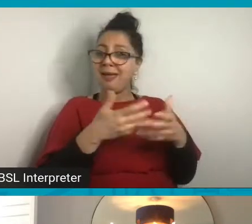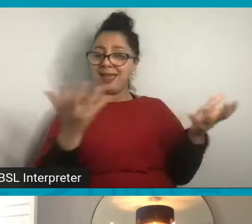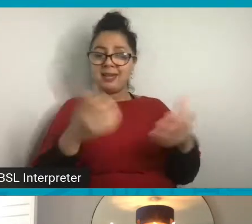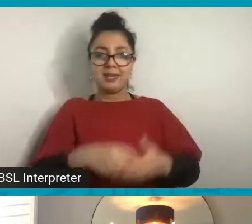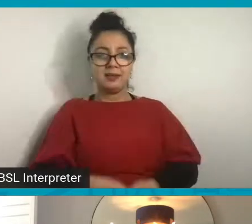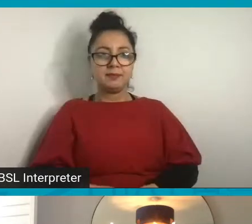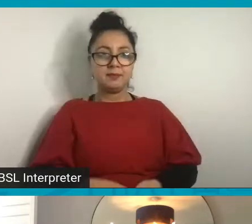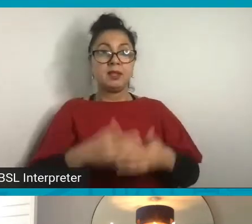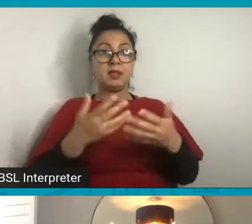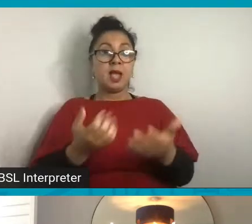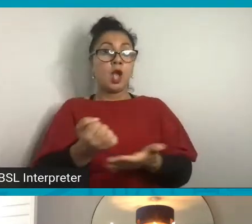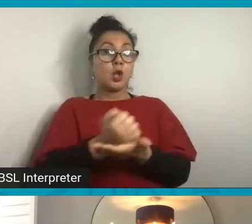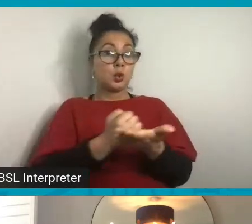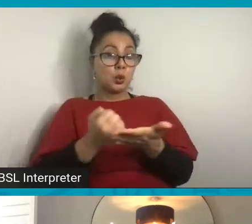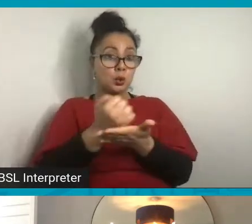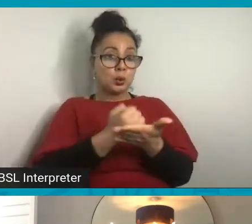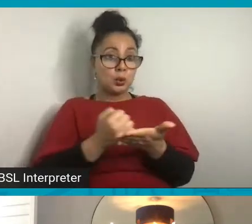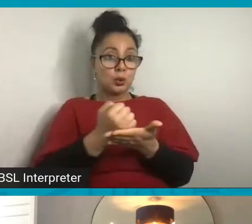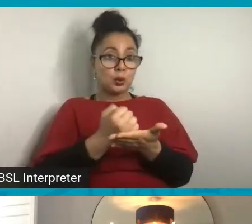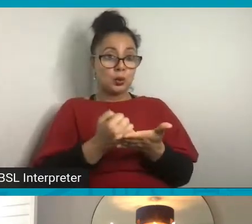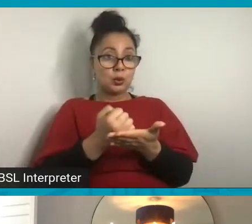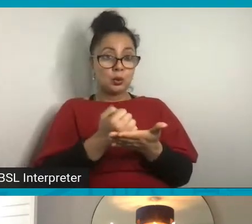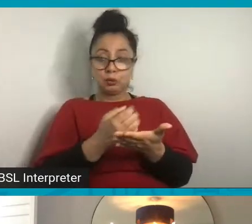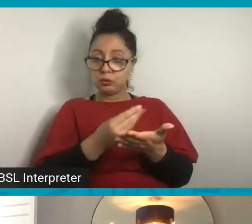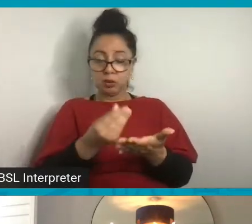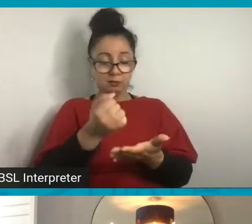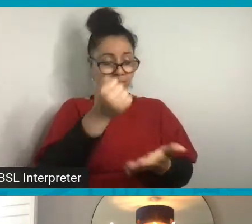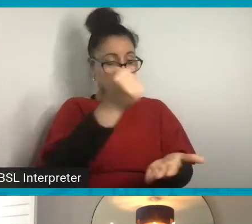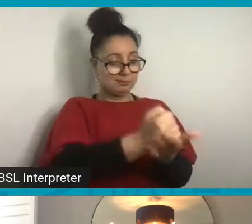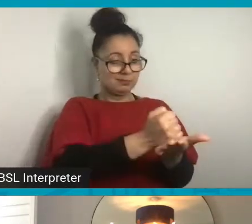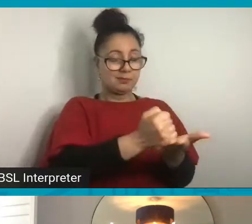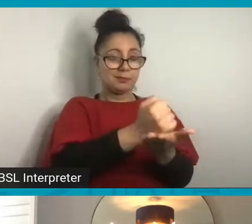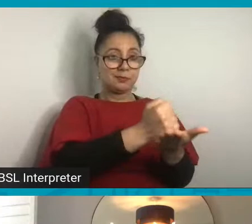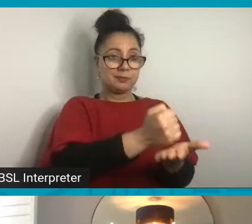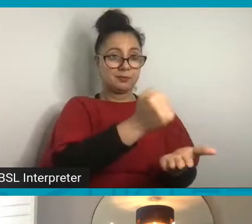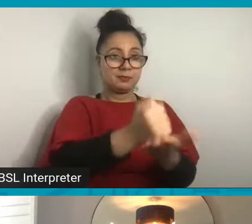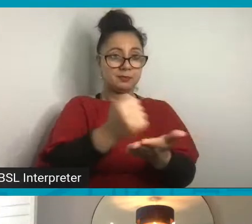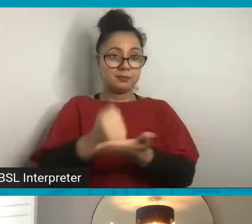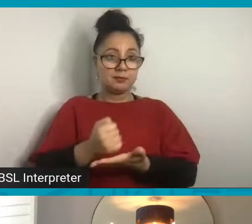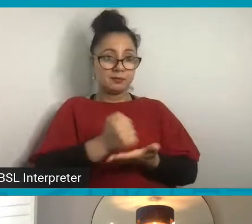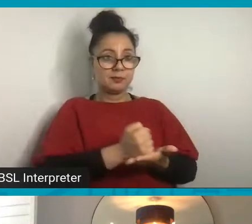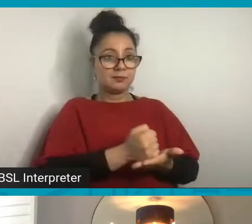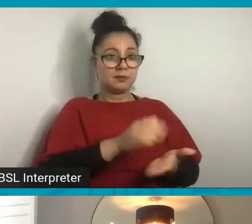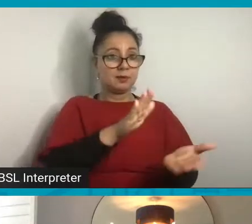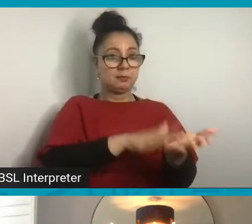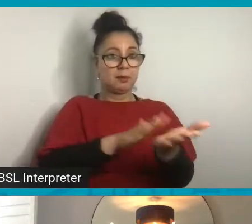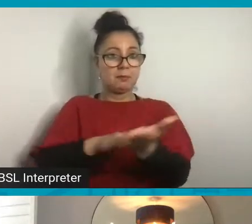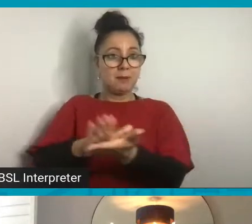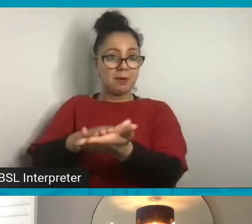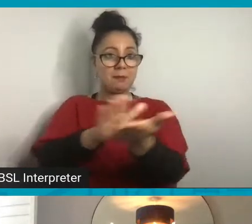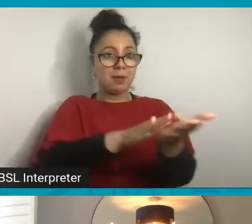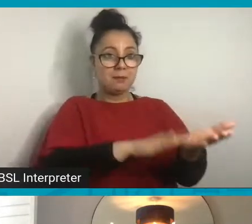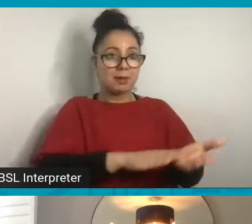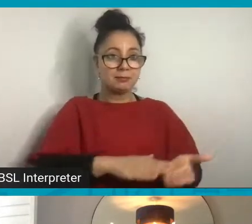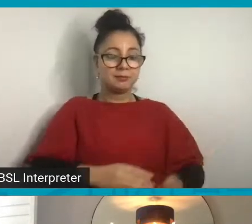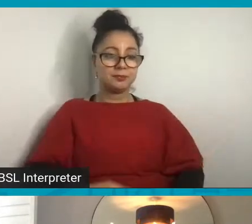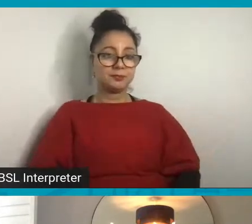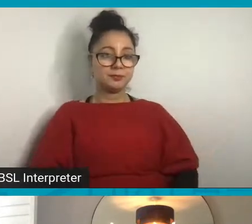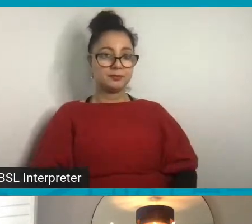And then you can just stick some of these down. Textured backgrounds onto your piece. So you can do that now.